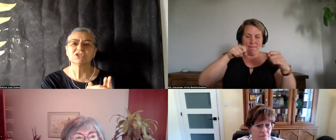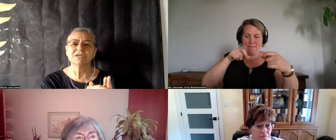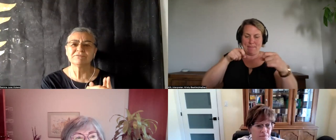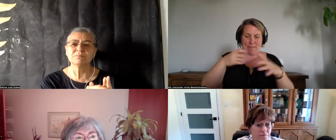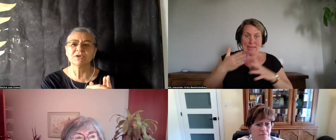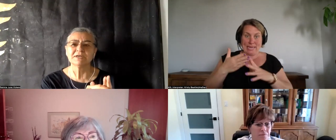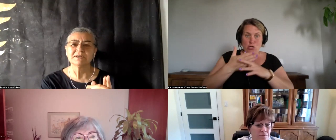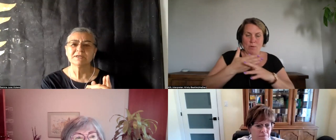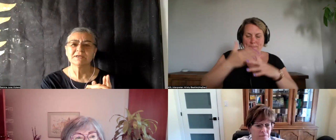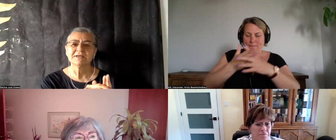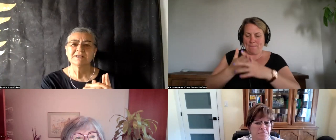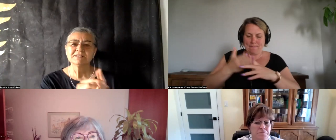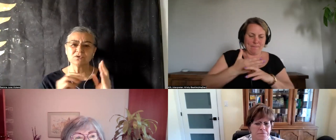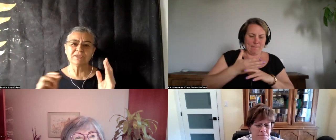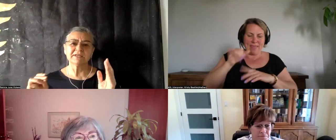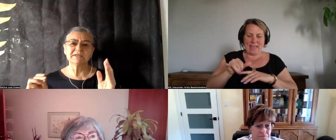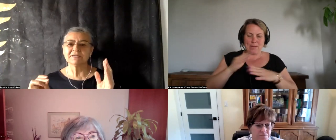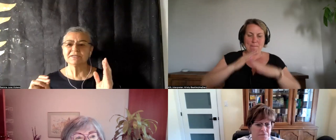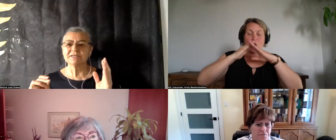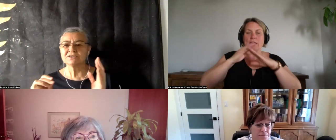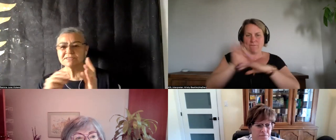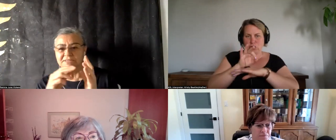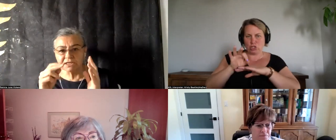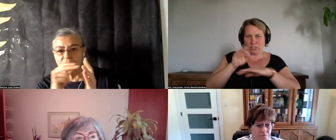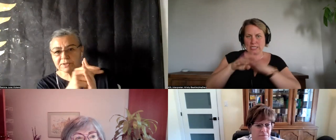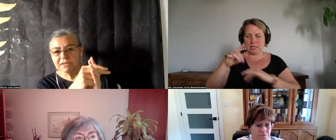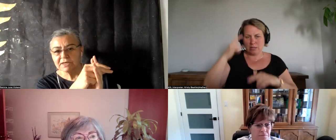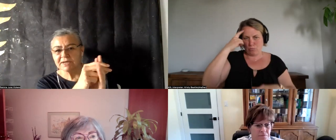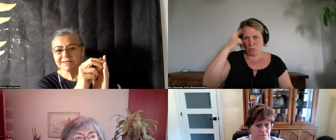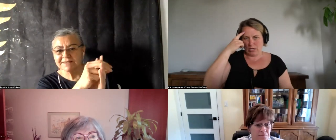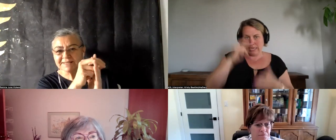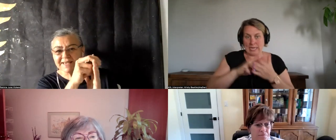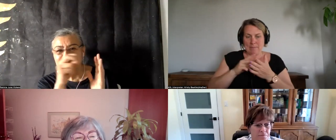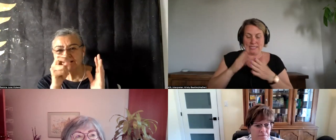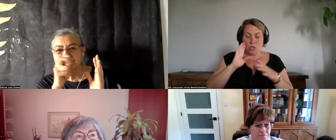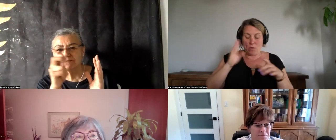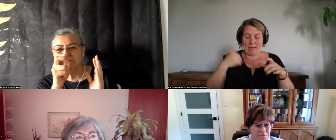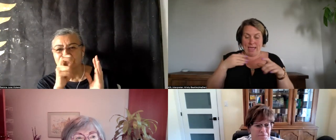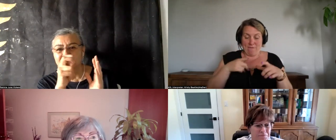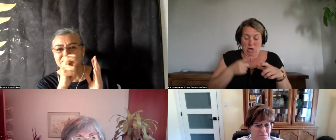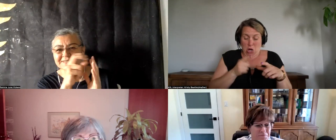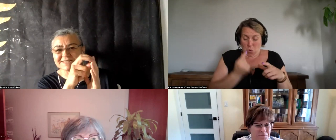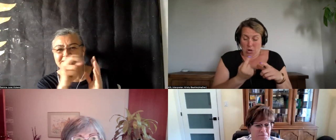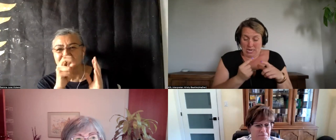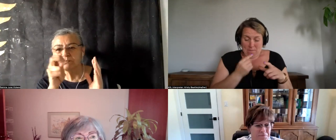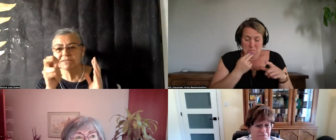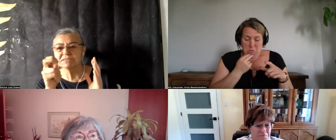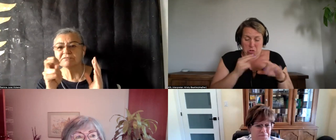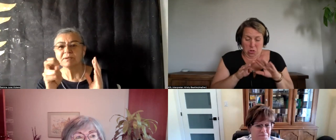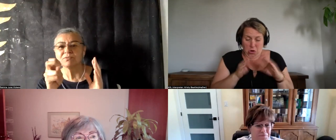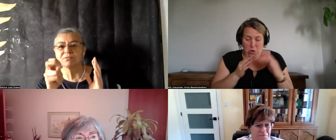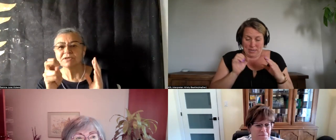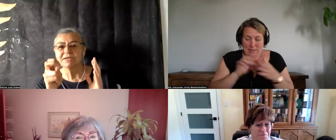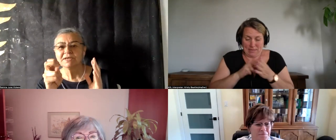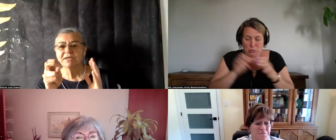functioning of the brain so that there's this little opening and i can gain some this little piece